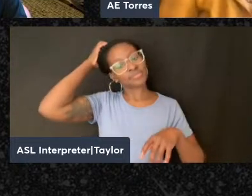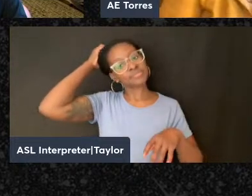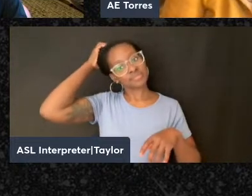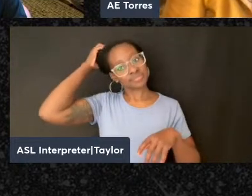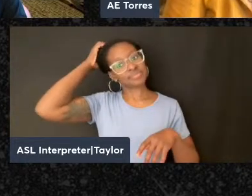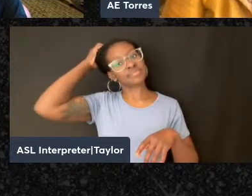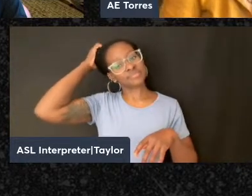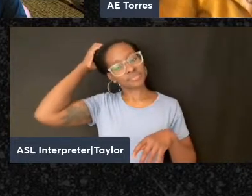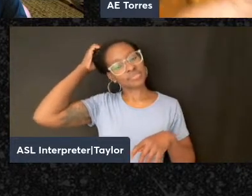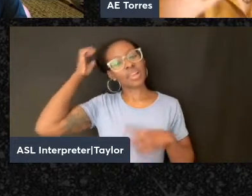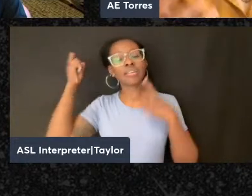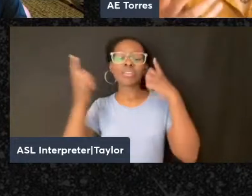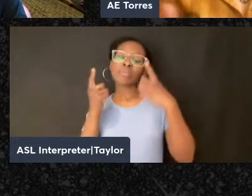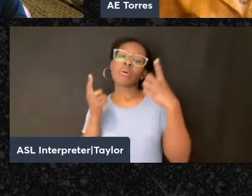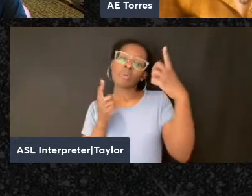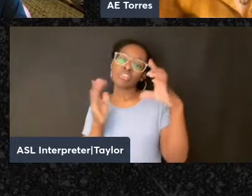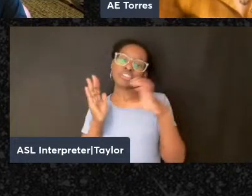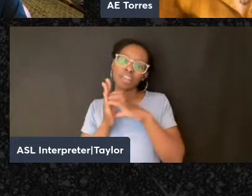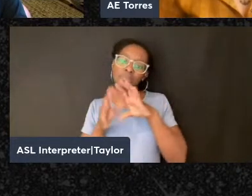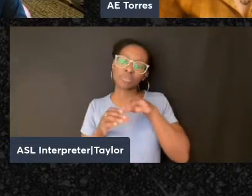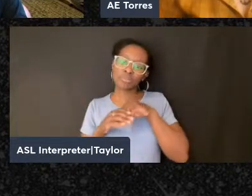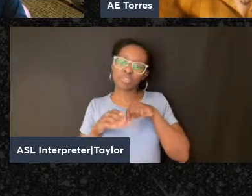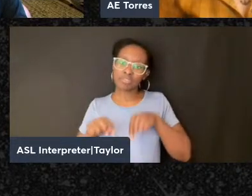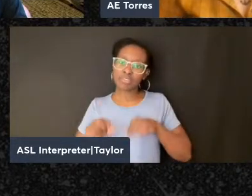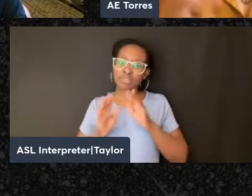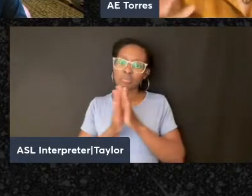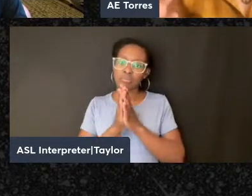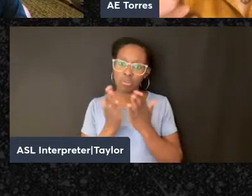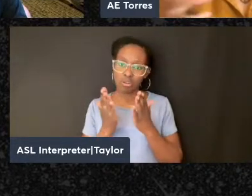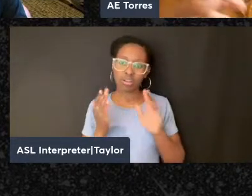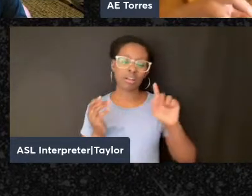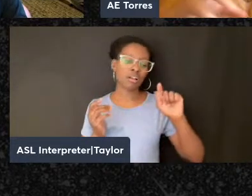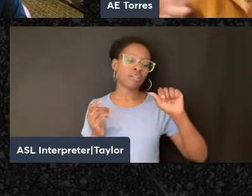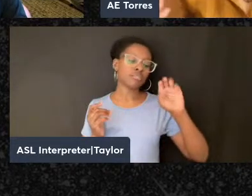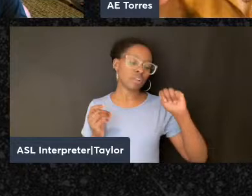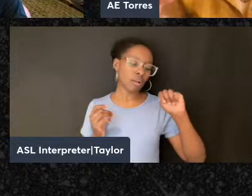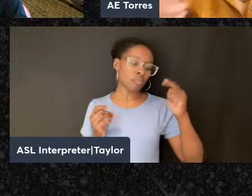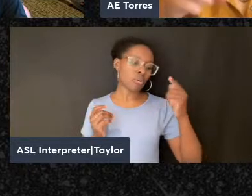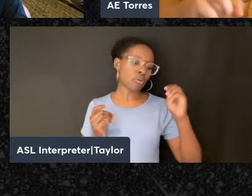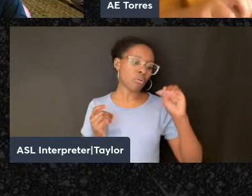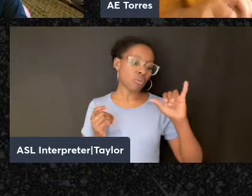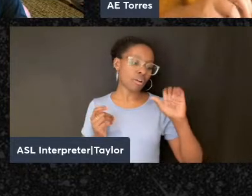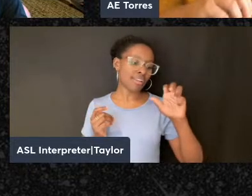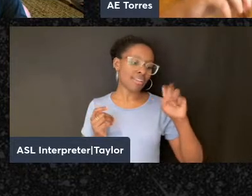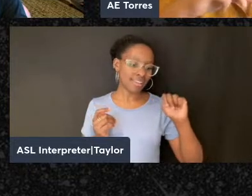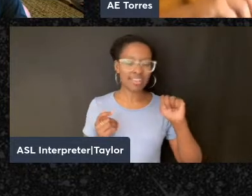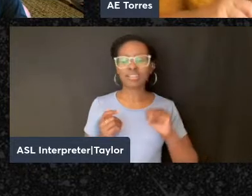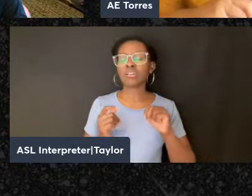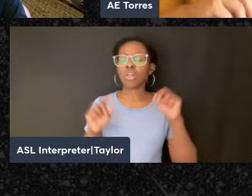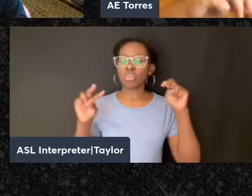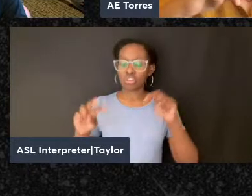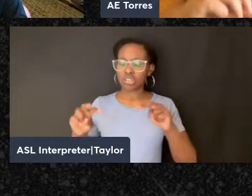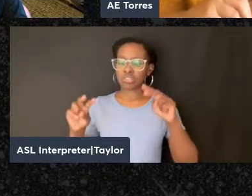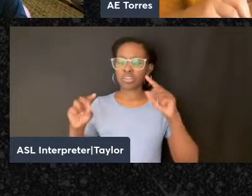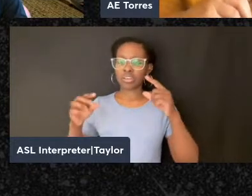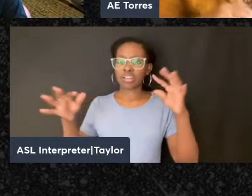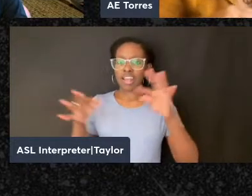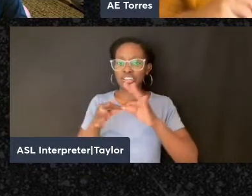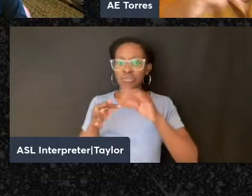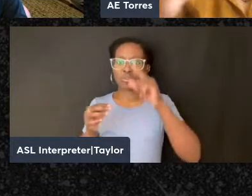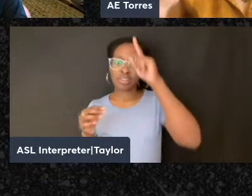some of the chapters in our book by Tom Goyens looks at this connection between the German non-Jewish